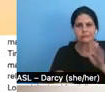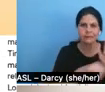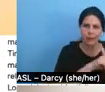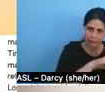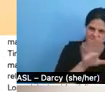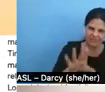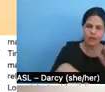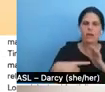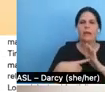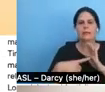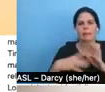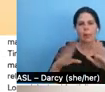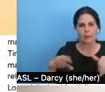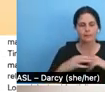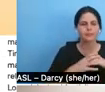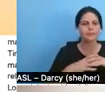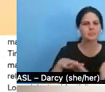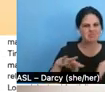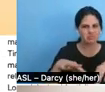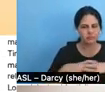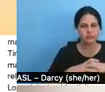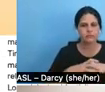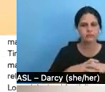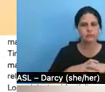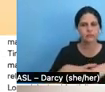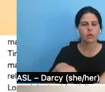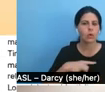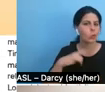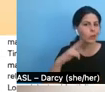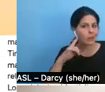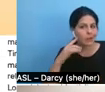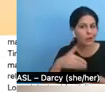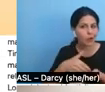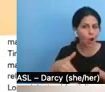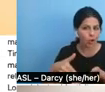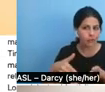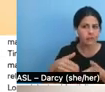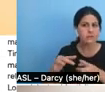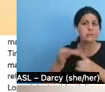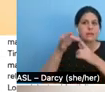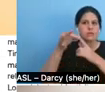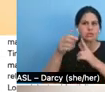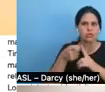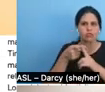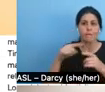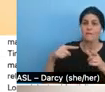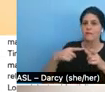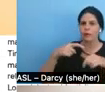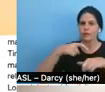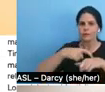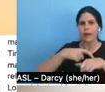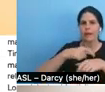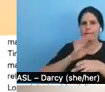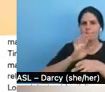example, um, what we hear a lot, especially from first time filmmakers, from beginning filmmakers,